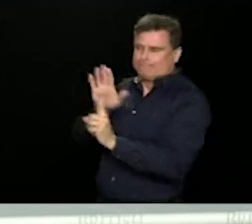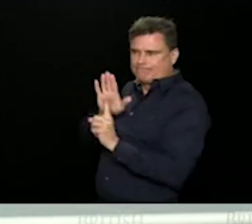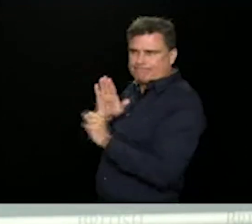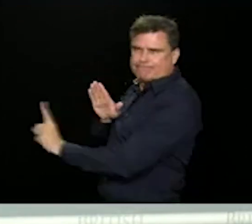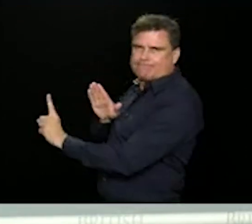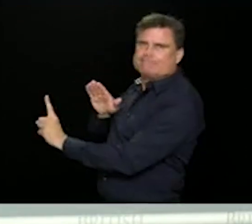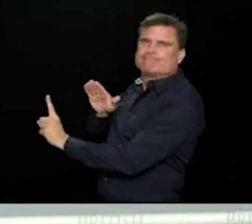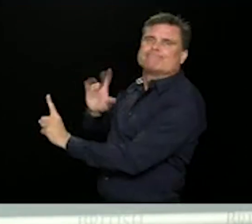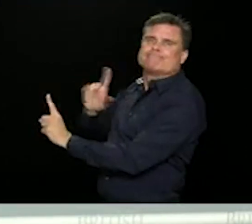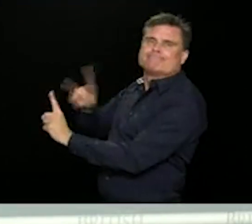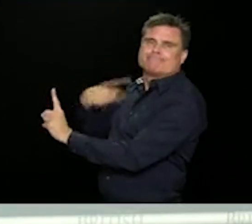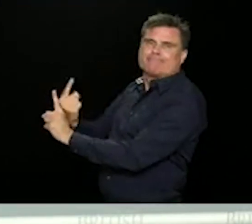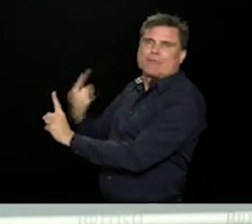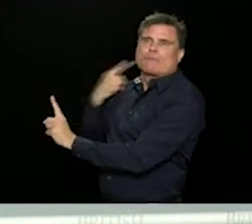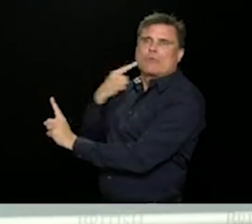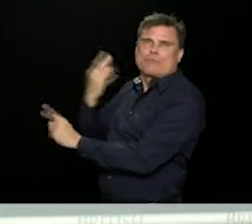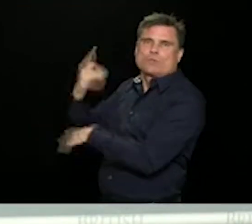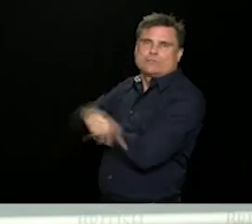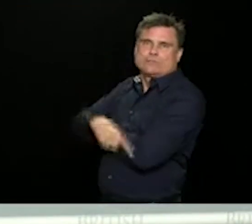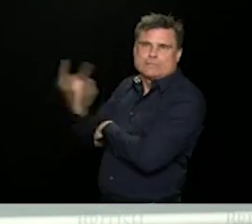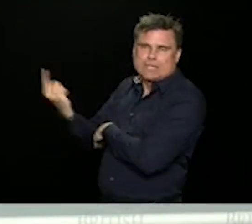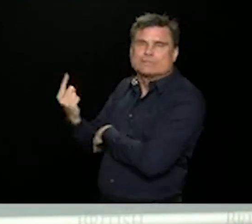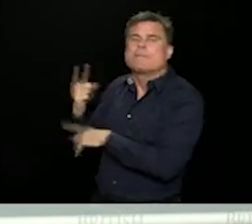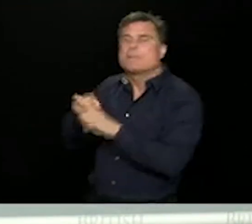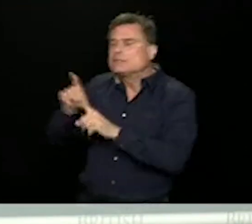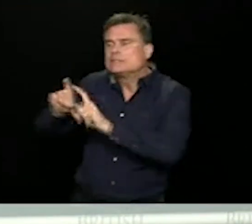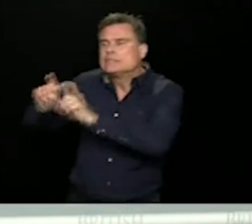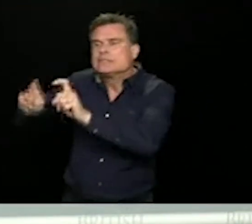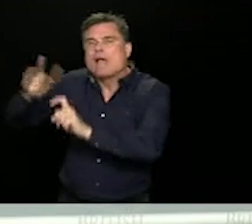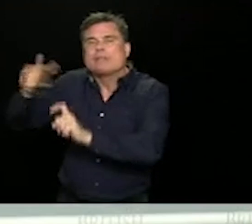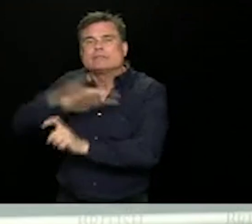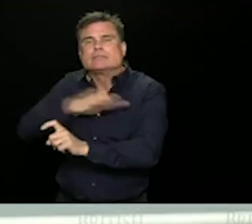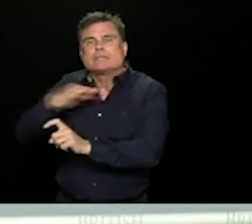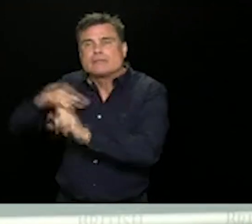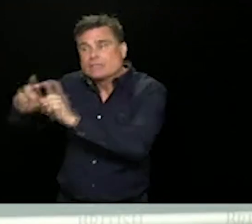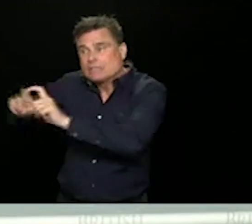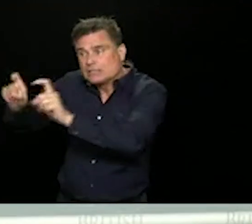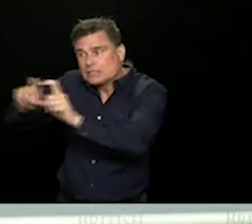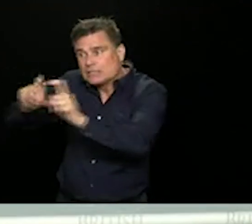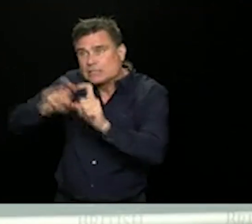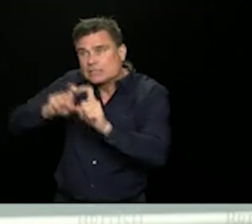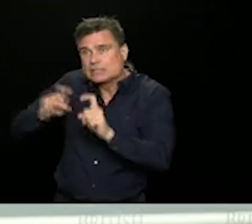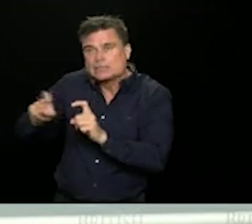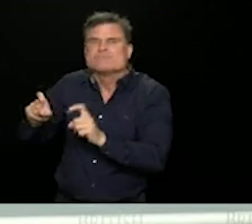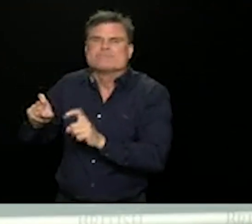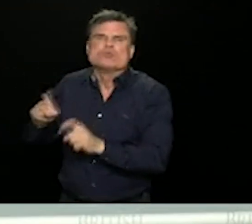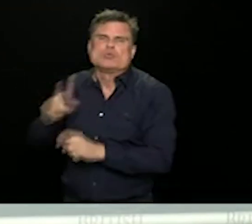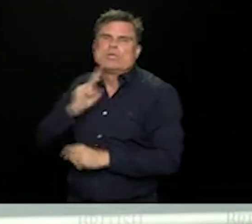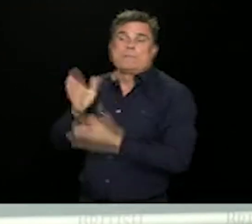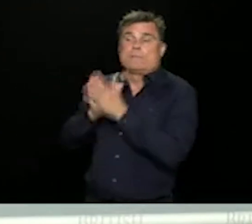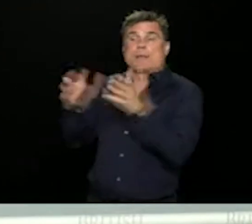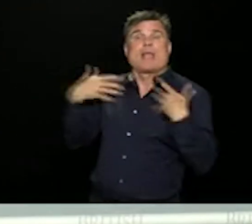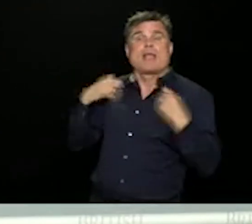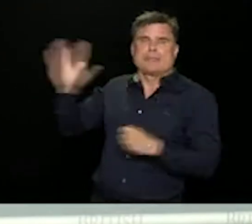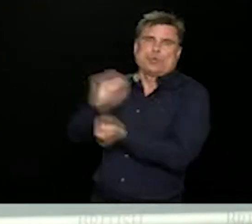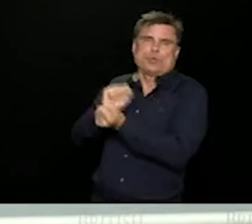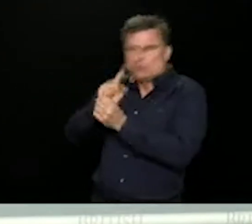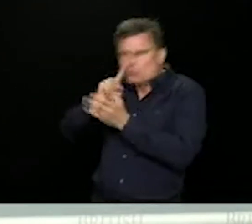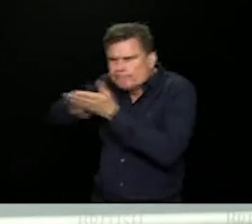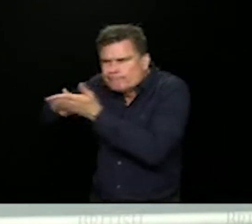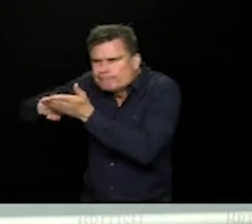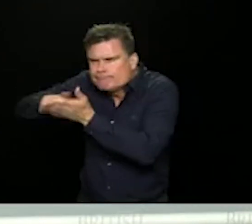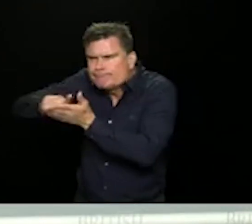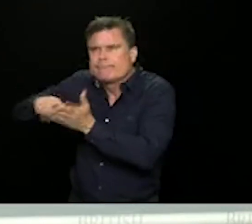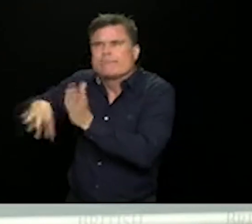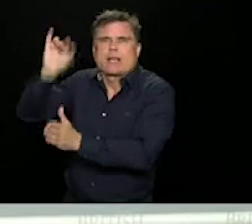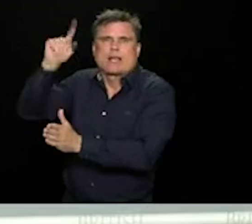So there was notification done of those who were known to be at risk. And these are the things that we do on an